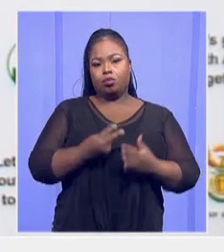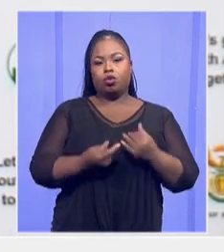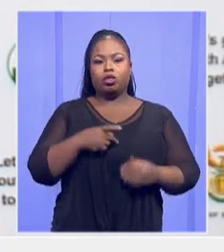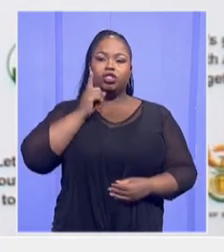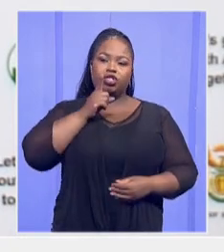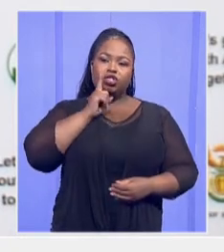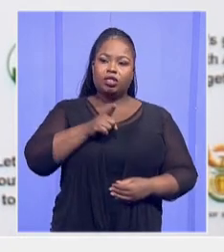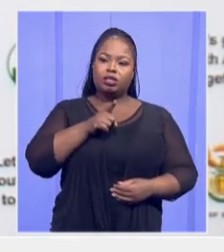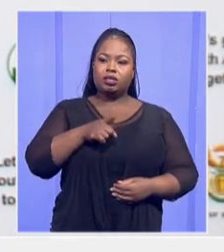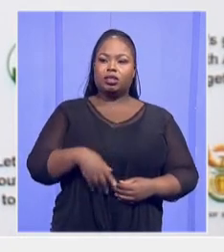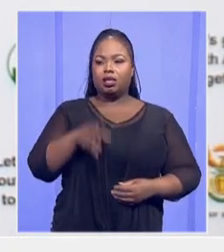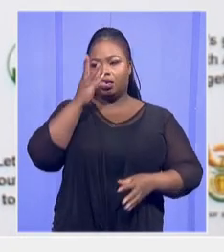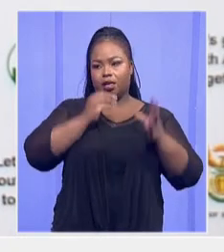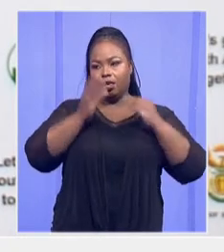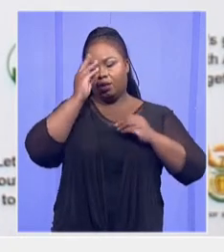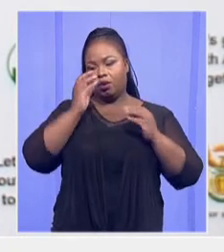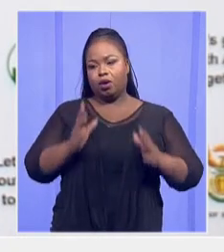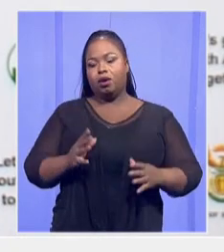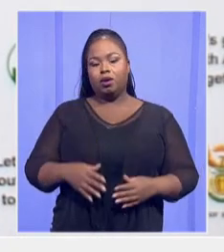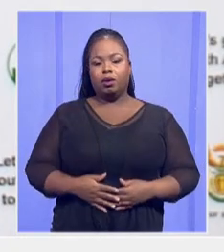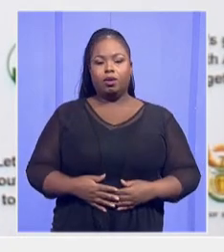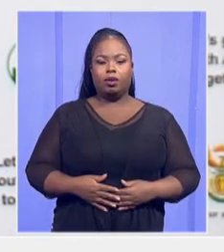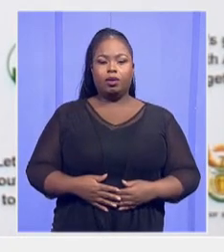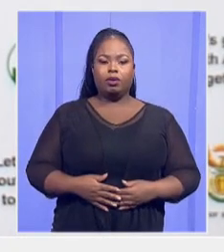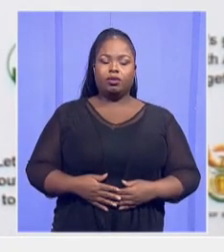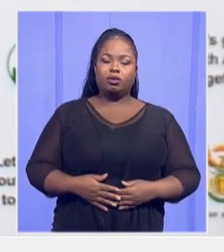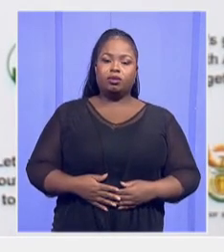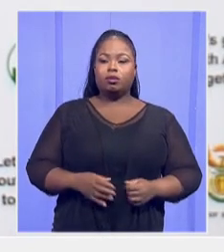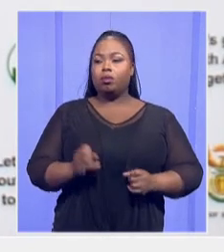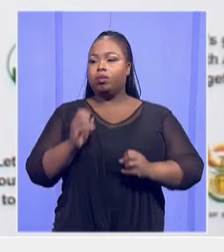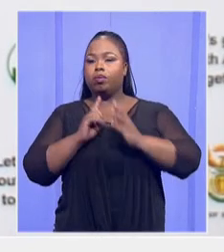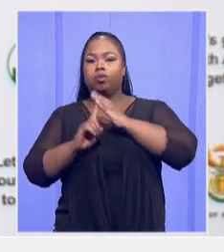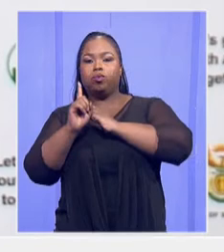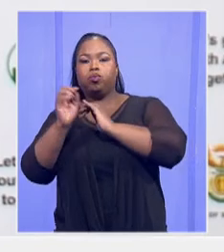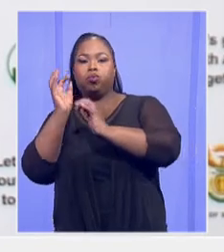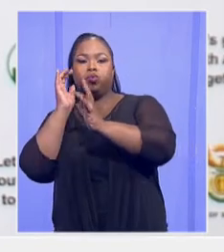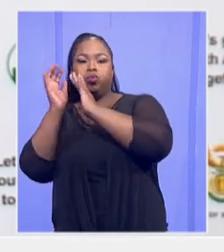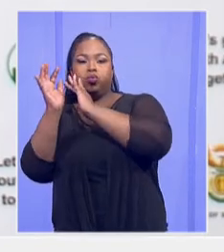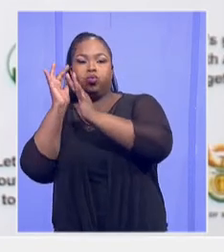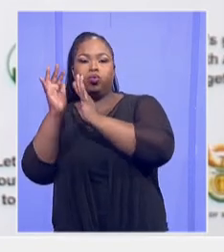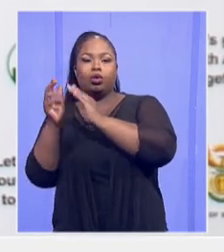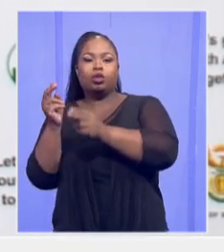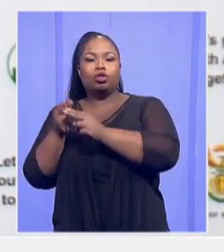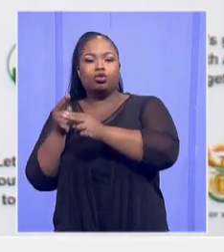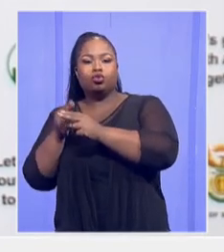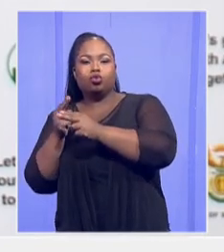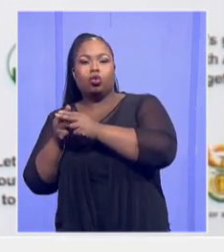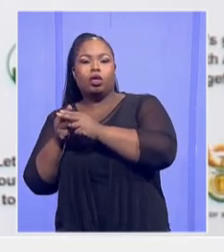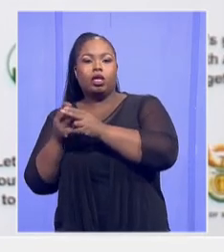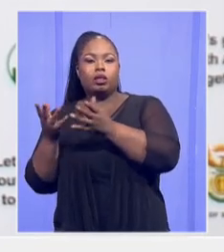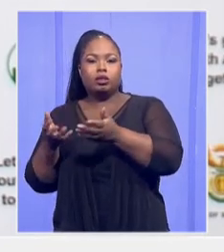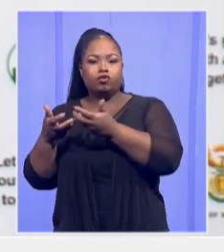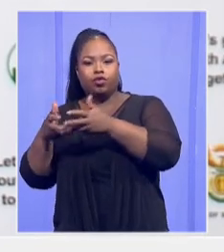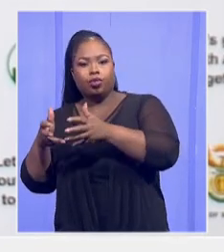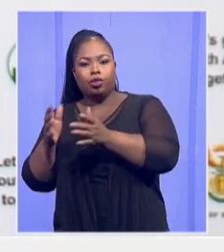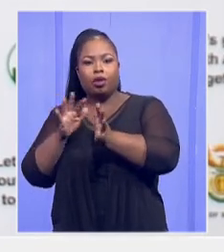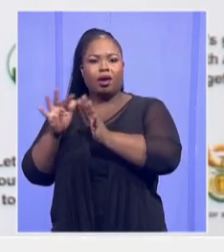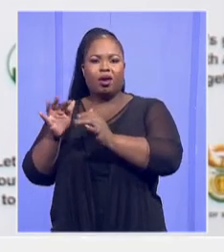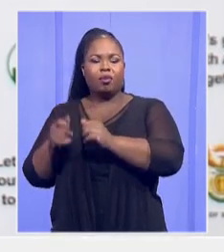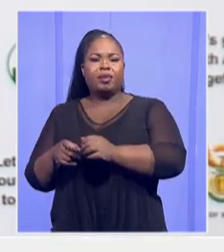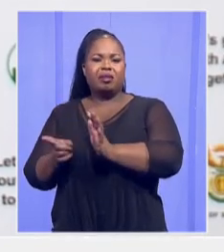and learners would go to the felt or the bush to help themselves. We don't have such schools anymore.